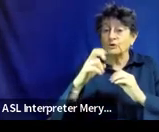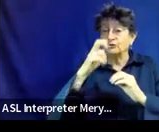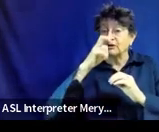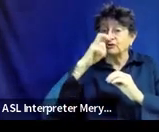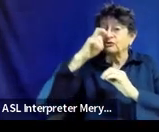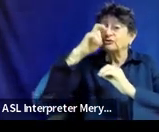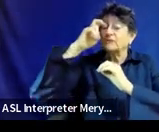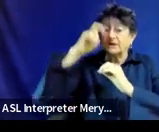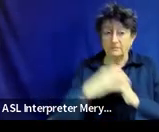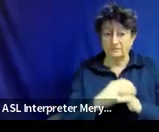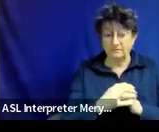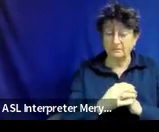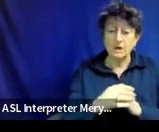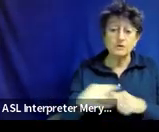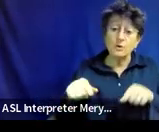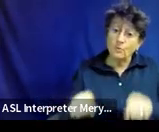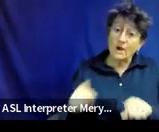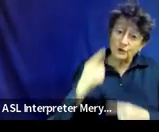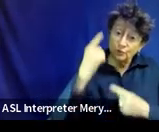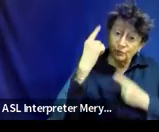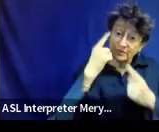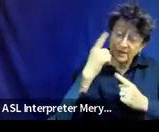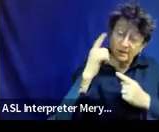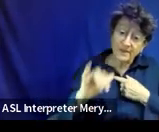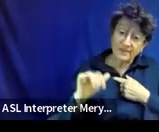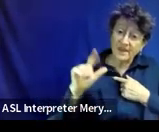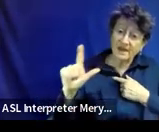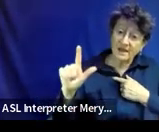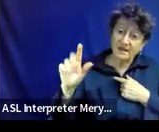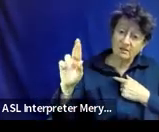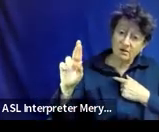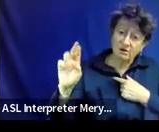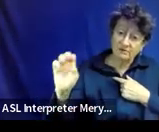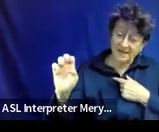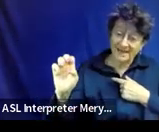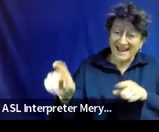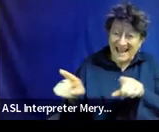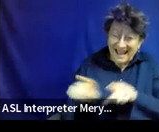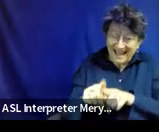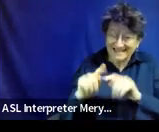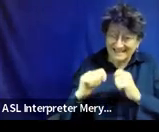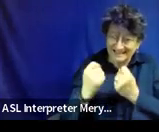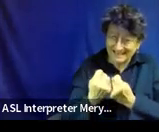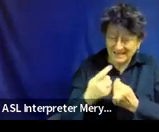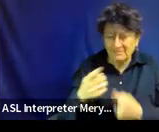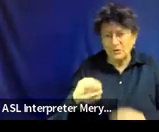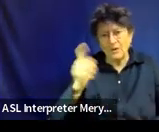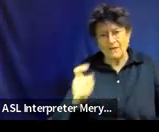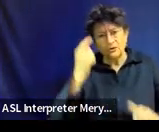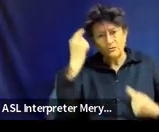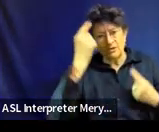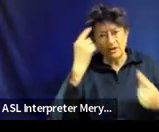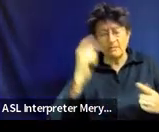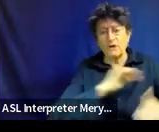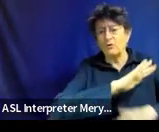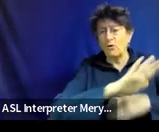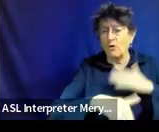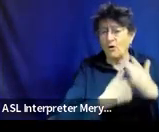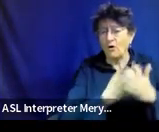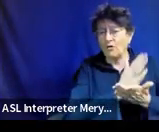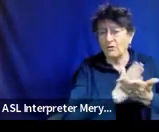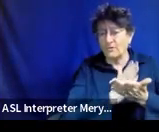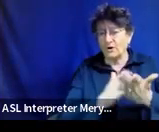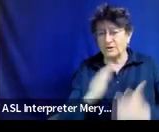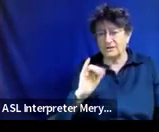And when you're thinking about that as an IEP team, you really think about all the components of the IEP. You put it all together and be like,